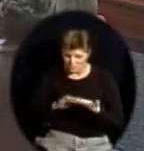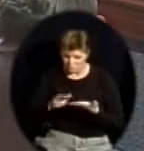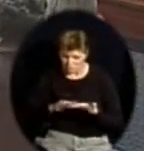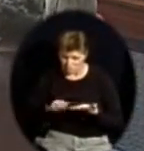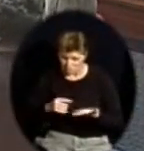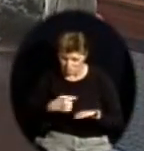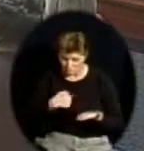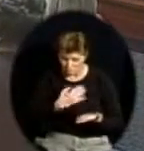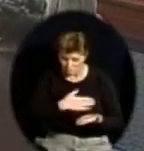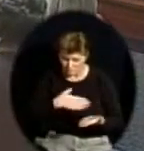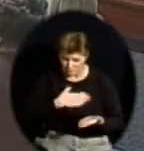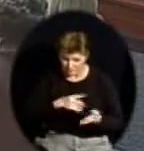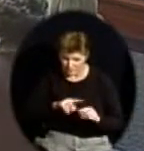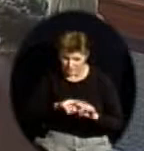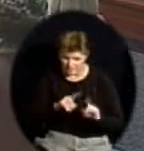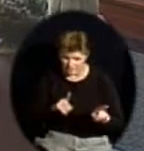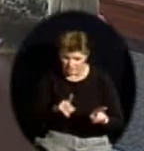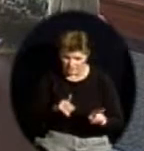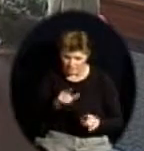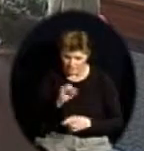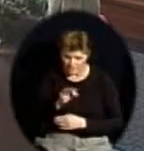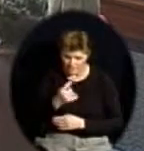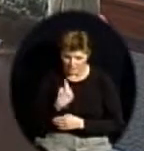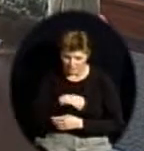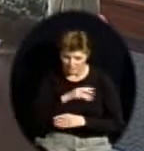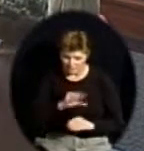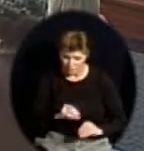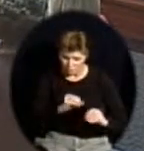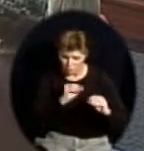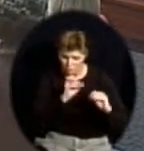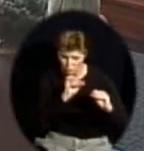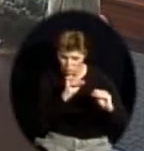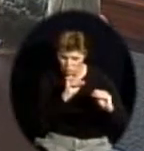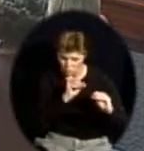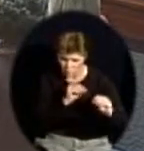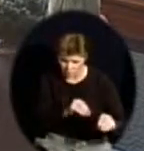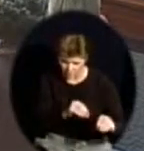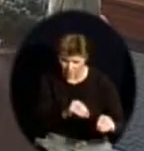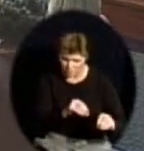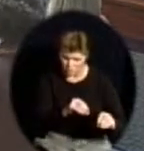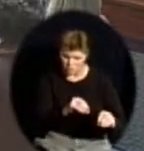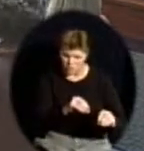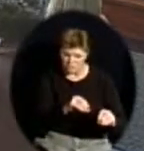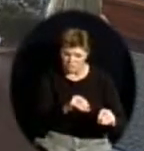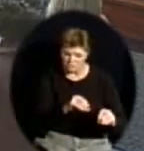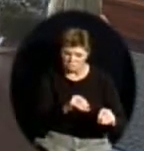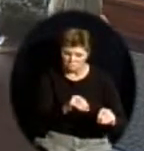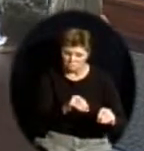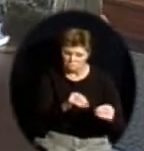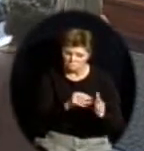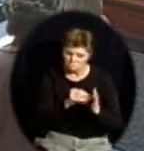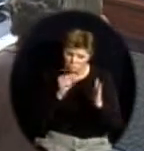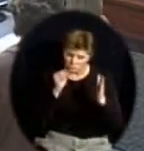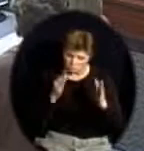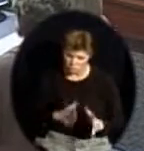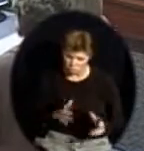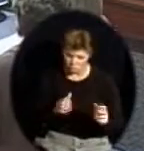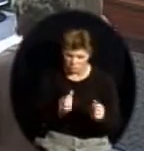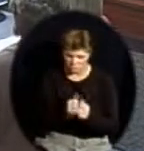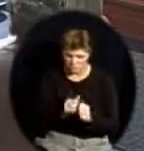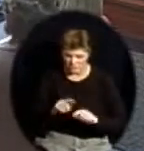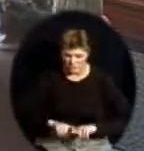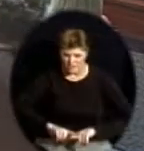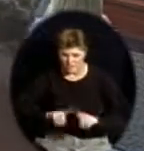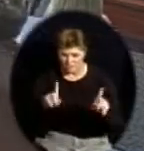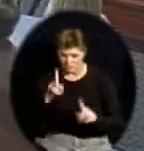that if we were to put students through that alternative assessment that we would be taking someone the easy way out or an easier way out or is it an